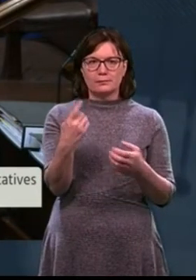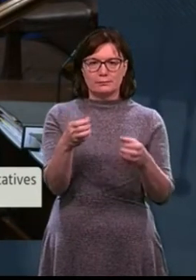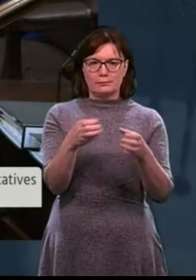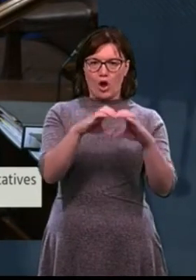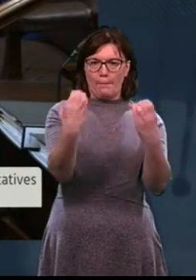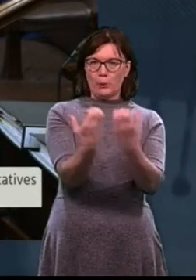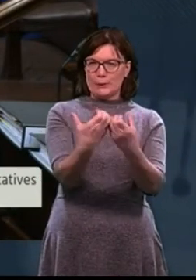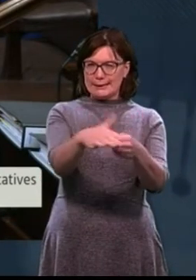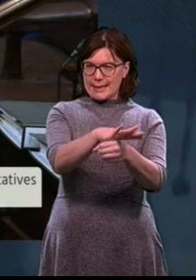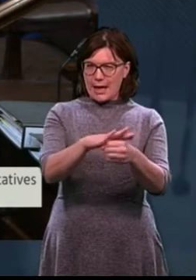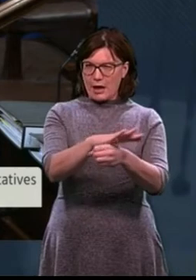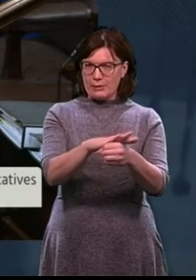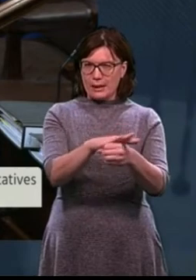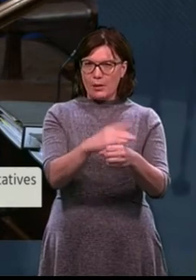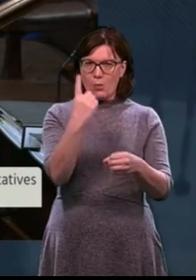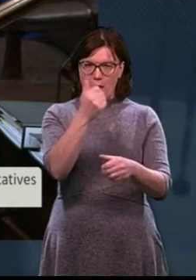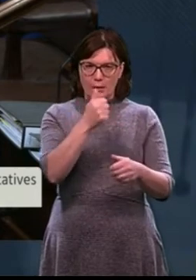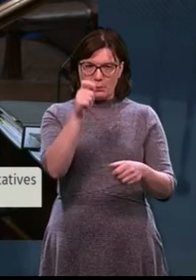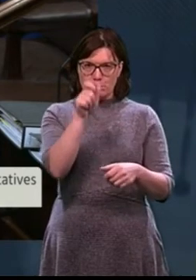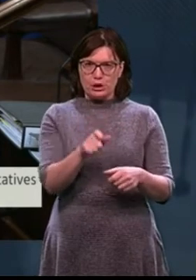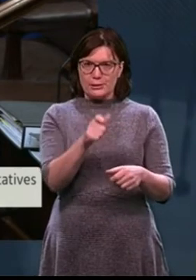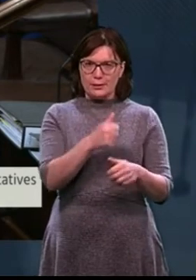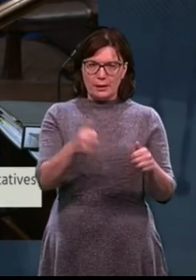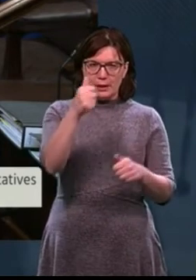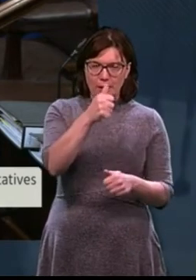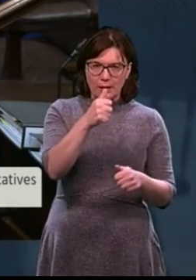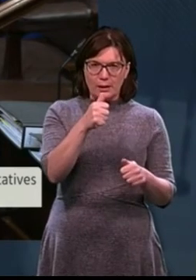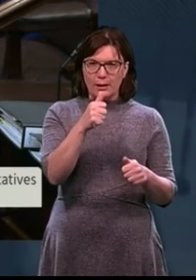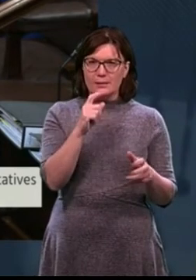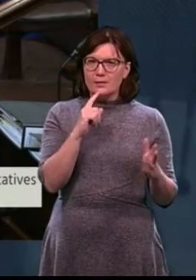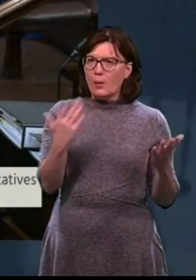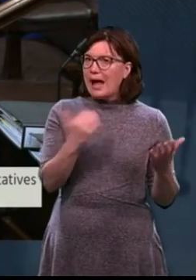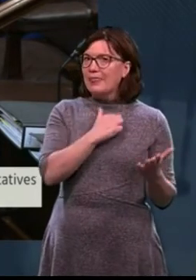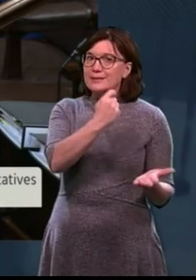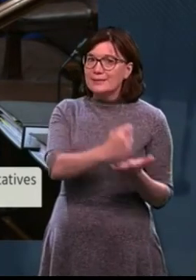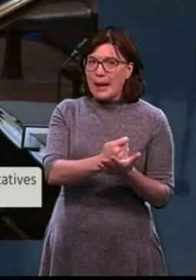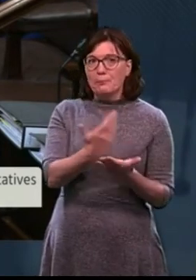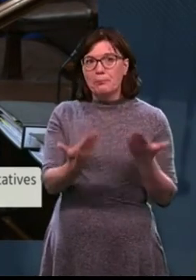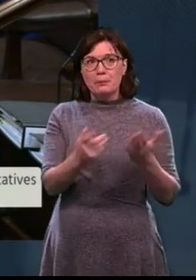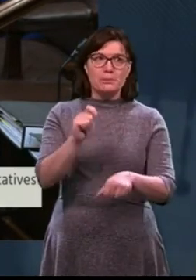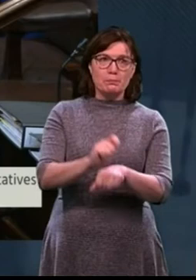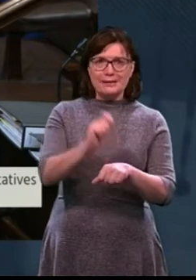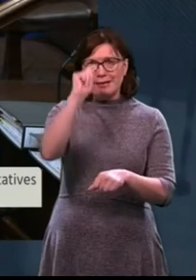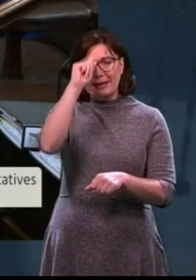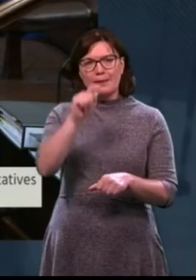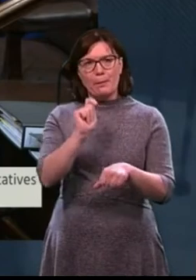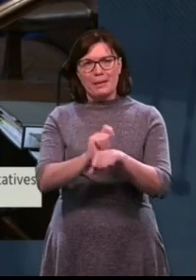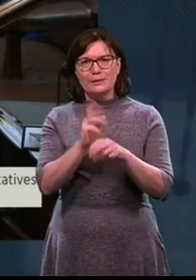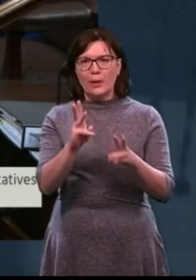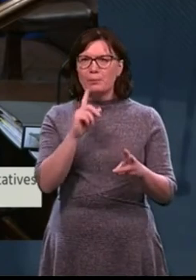and so on. And even that, people may have made a call at the time, but even that has to be